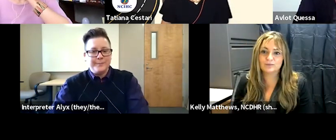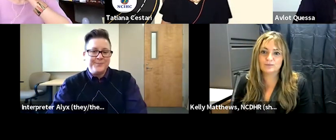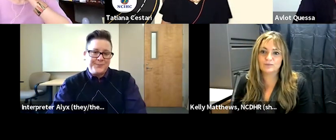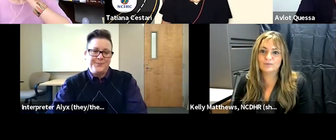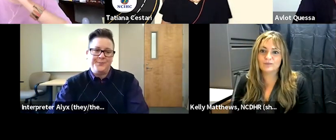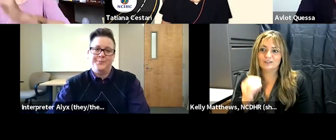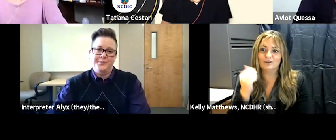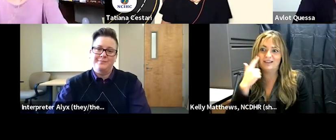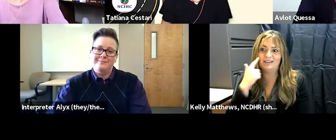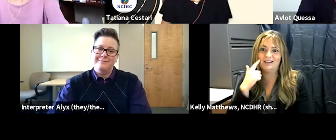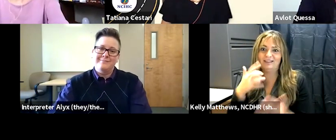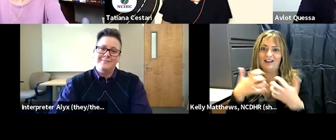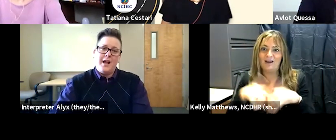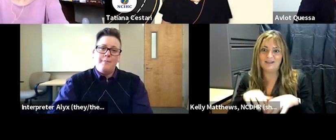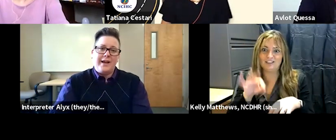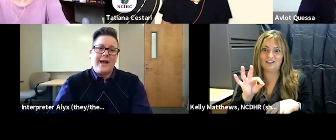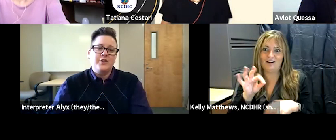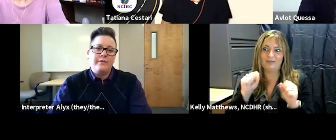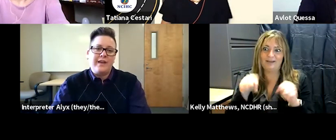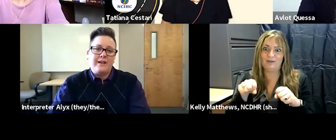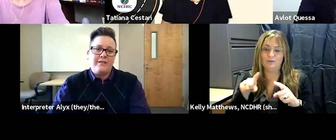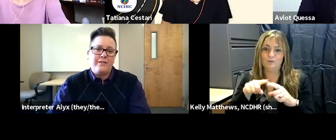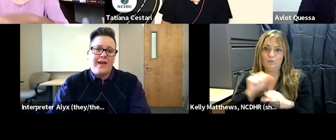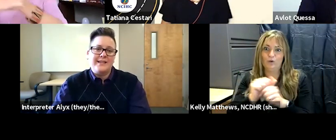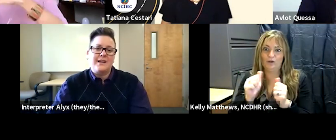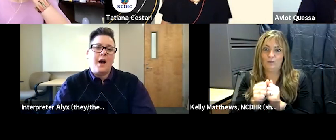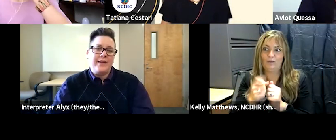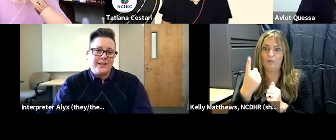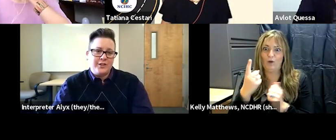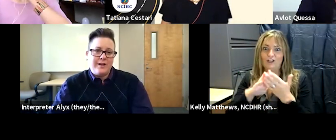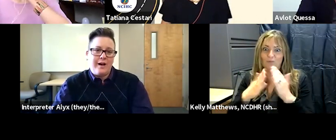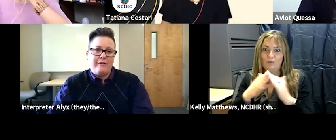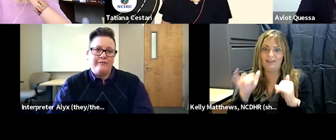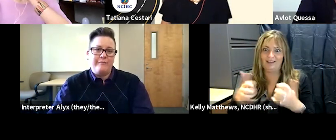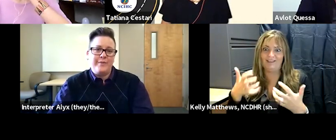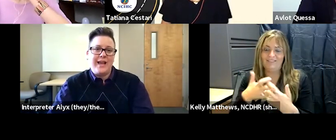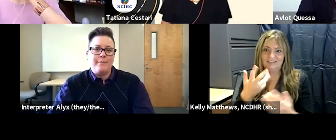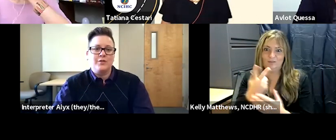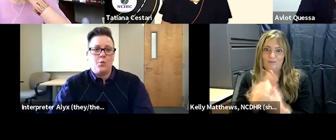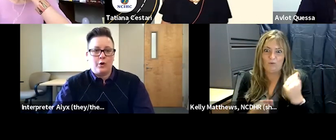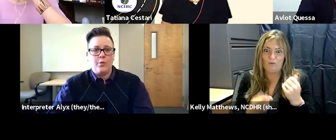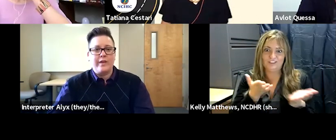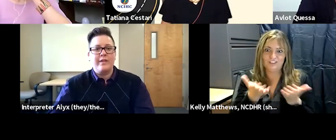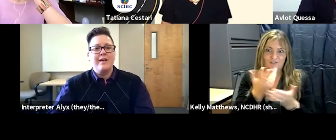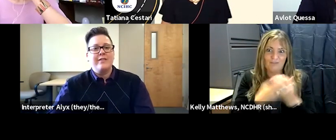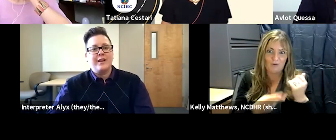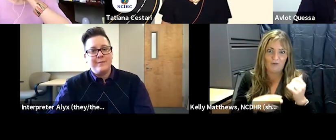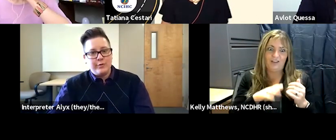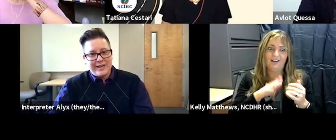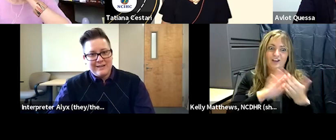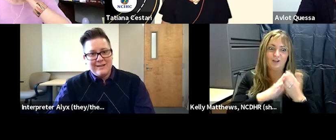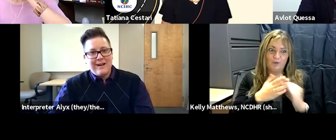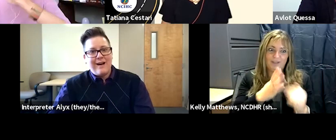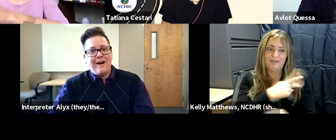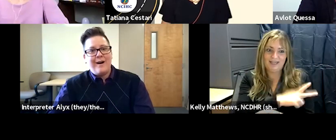the asl but i do think that it's a combination of being able to work with the